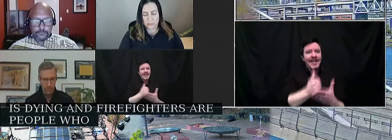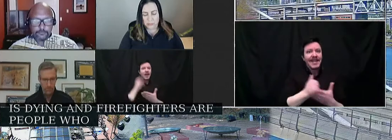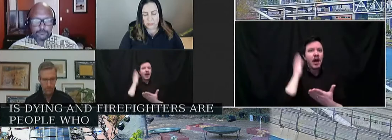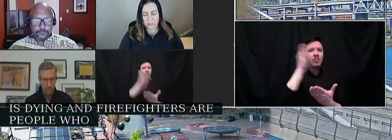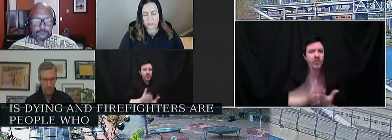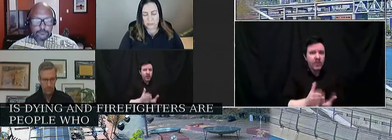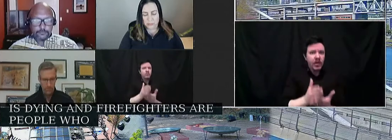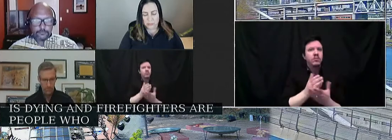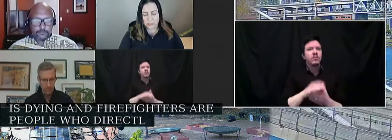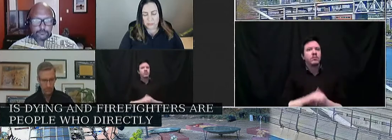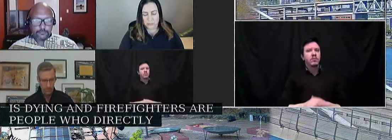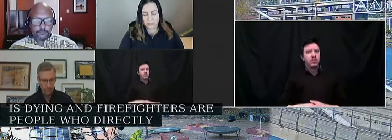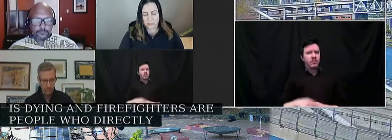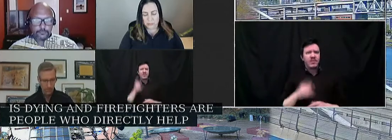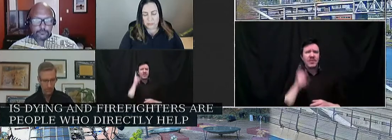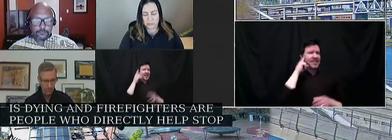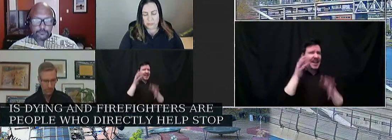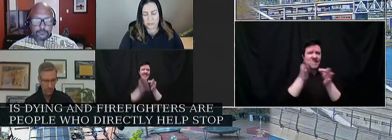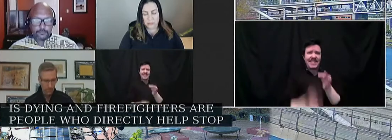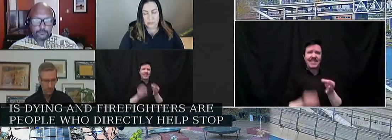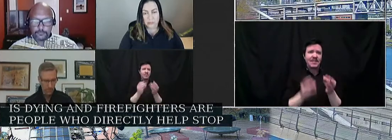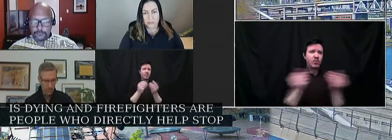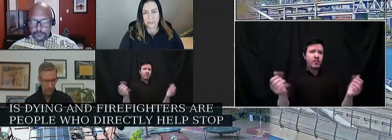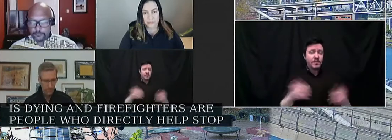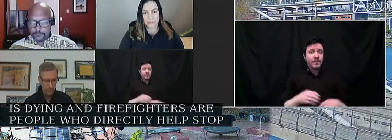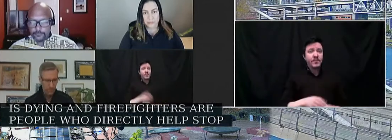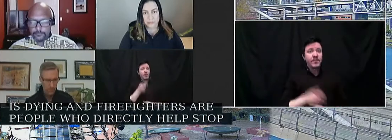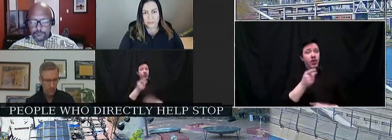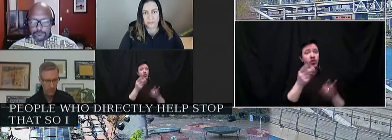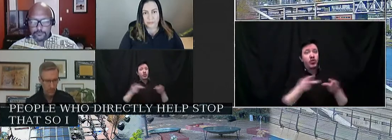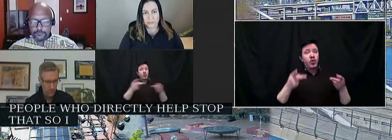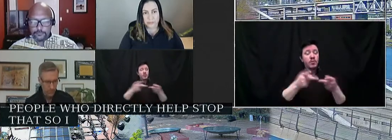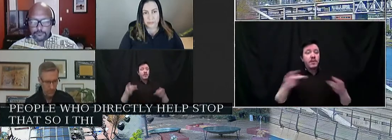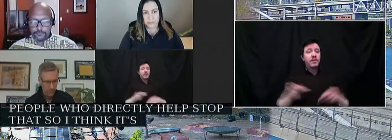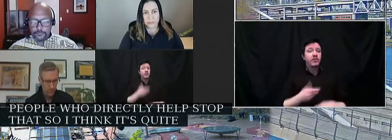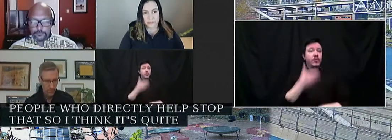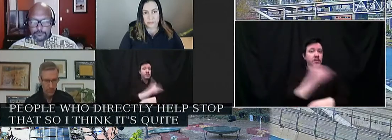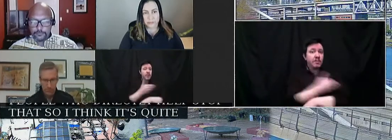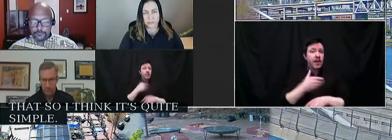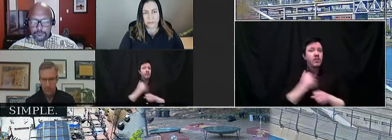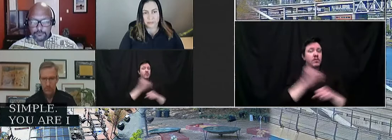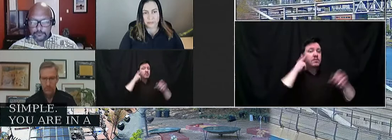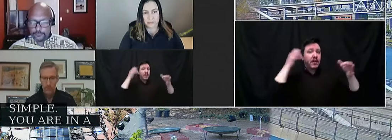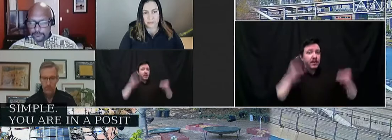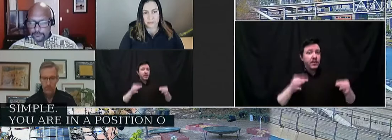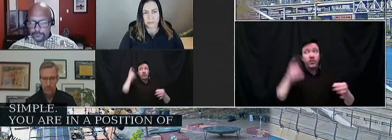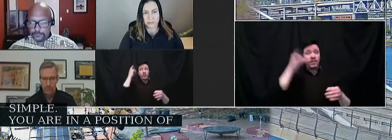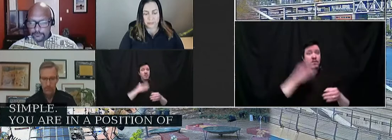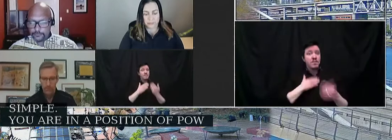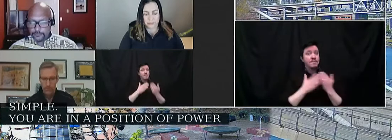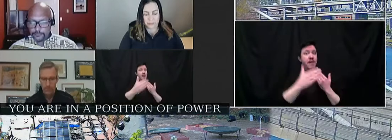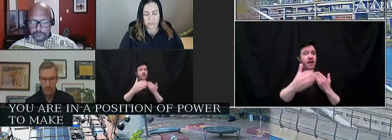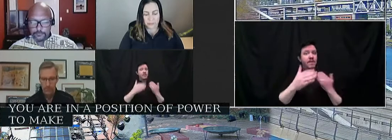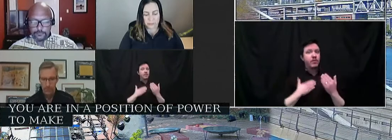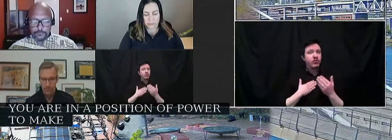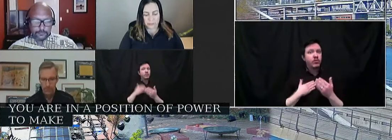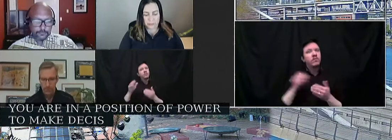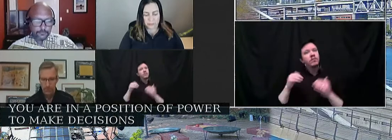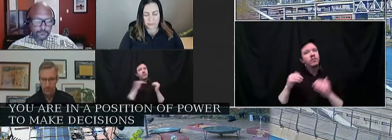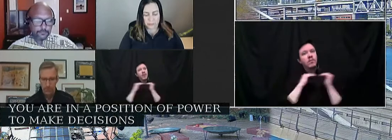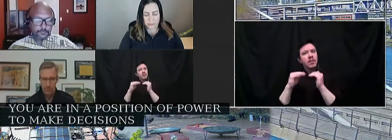So I think it's quite simple. You are in a position of power to make decisions for my future, for my peers' future.